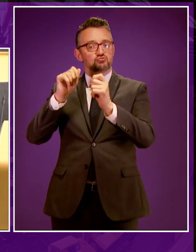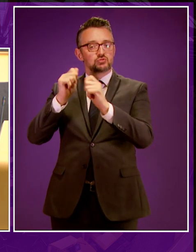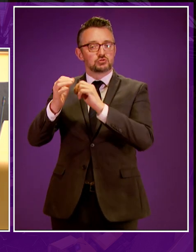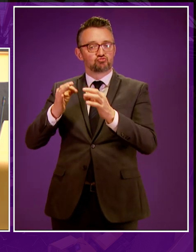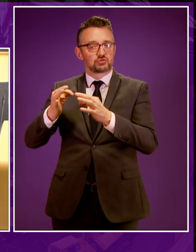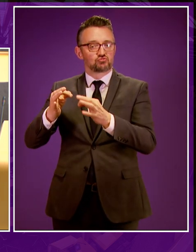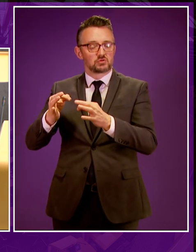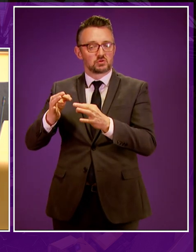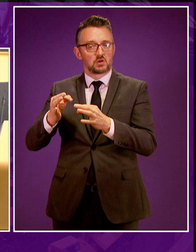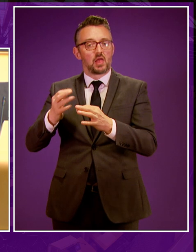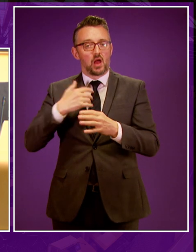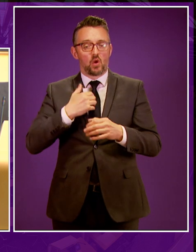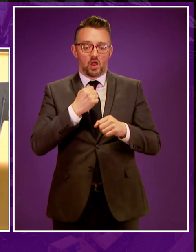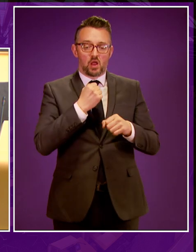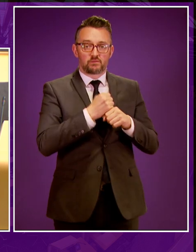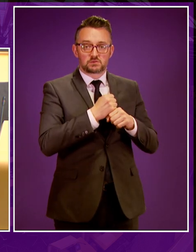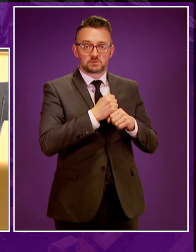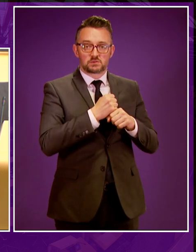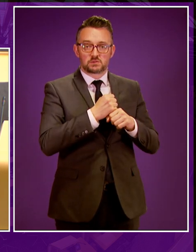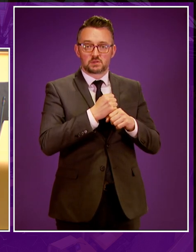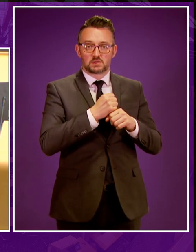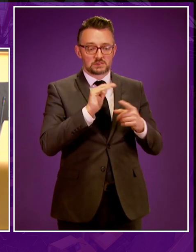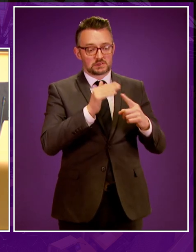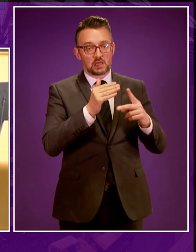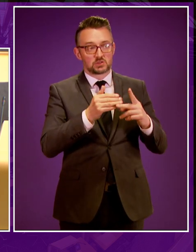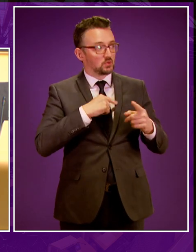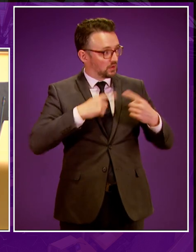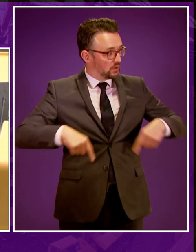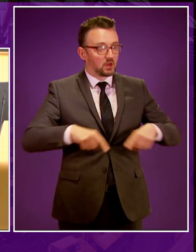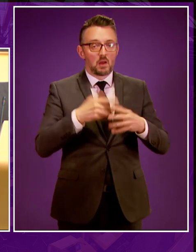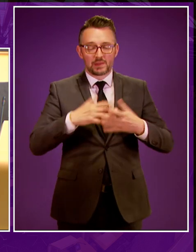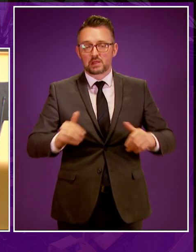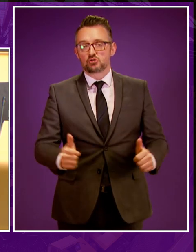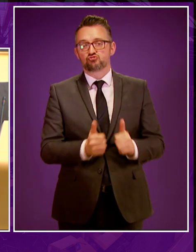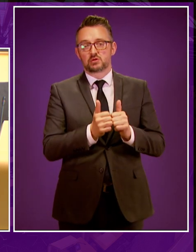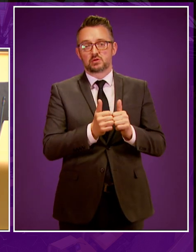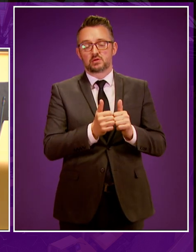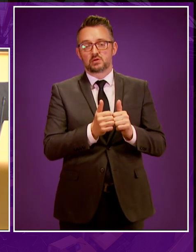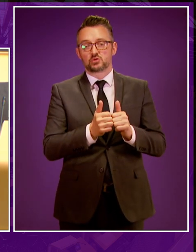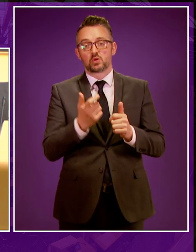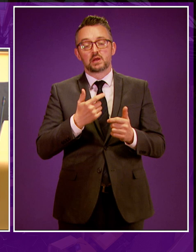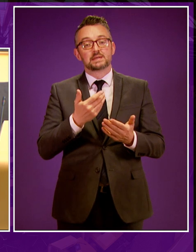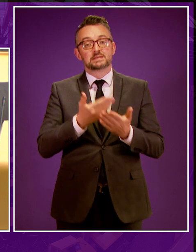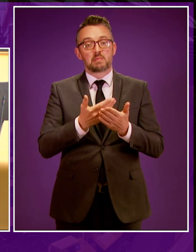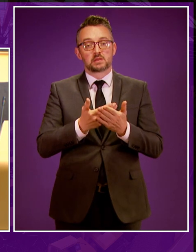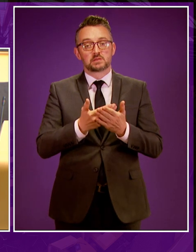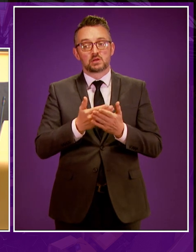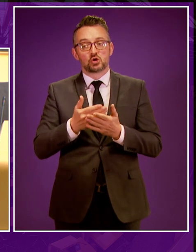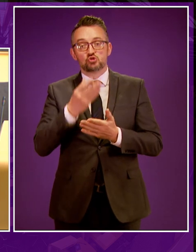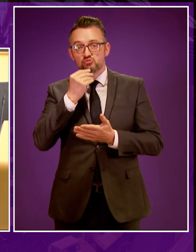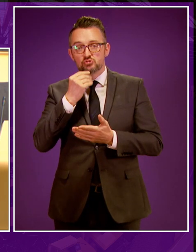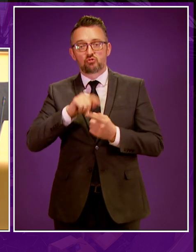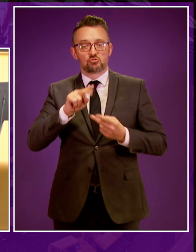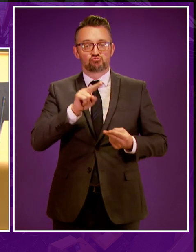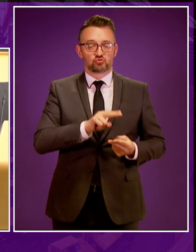and statutory targets that we, as a parliament, all agreed. So reducing demand and consumption has a part to play,